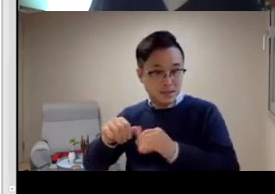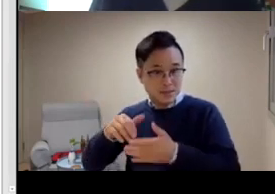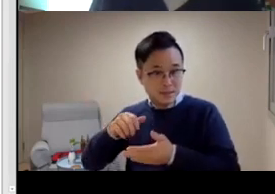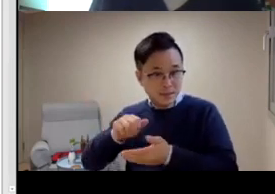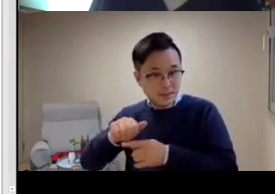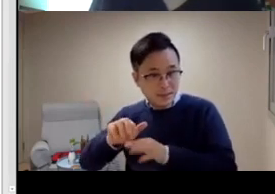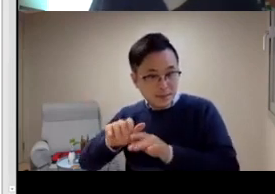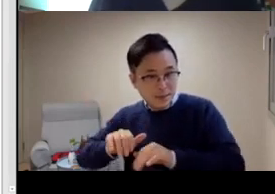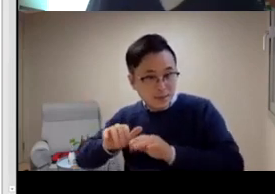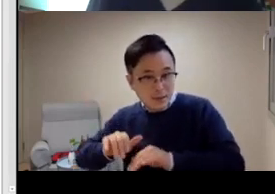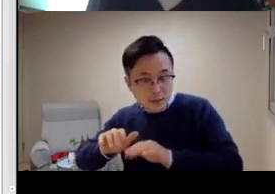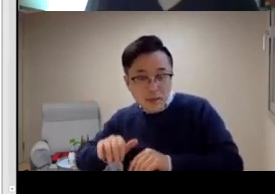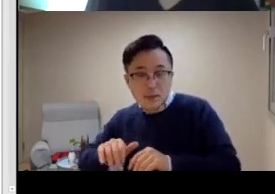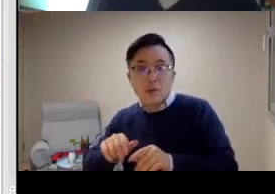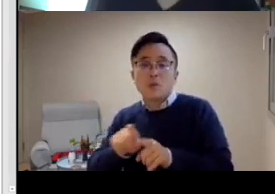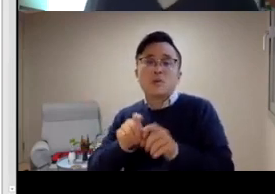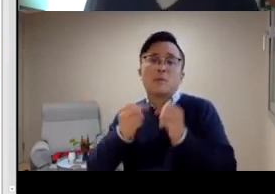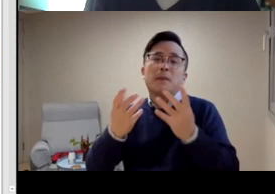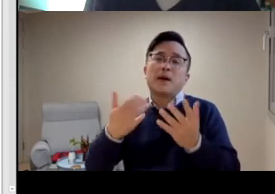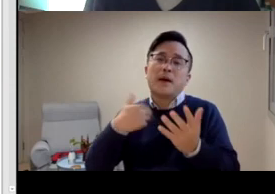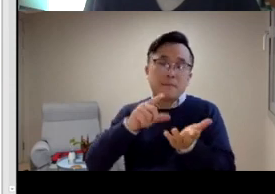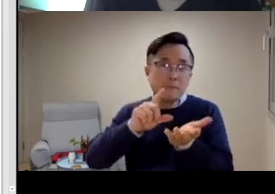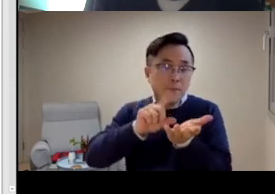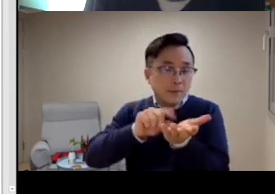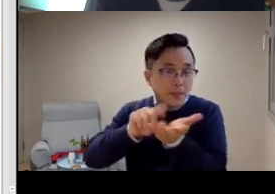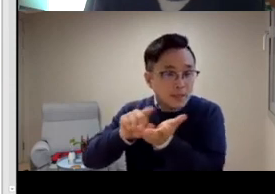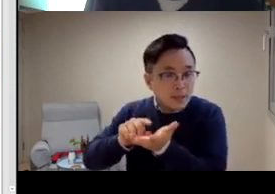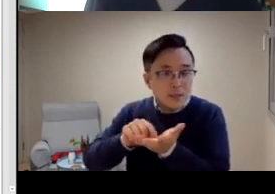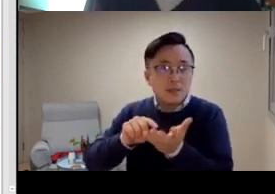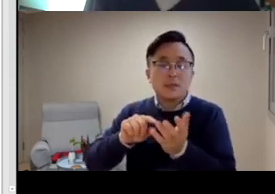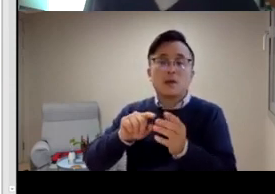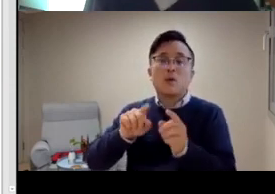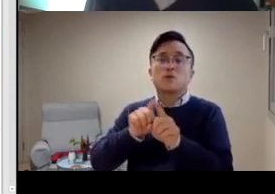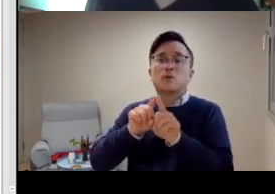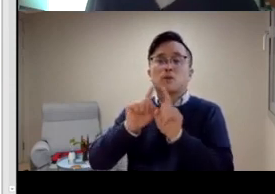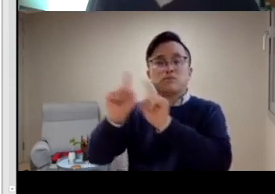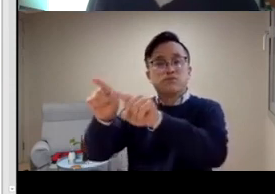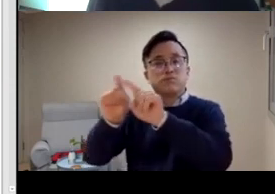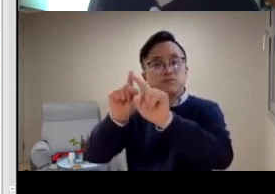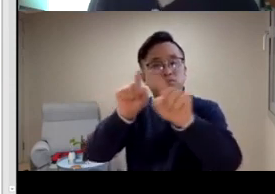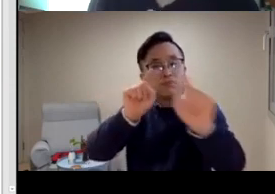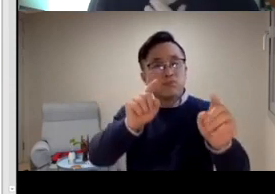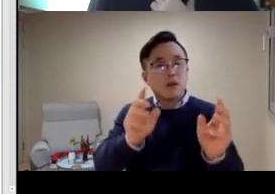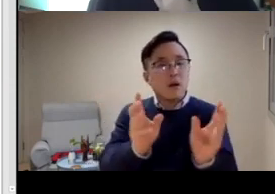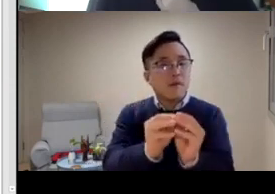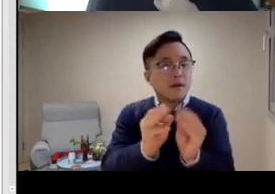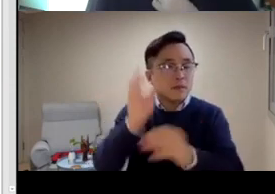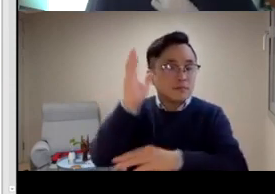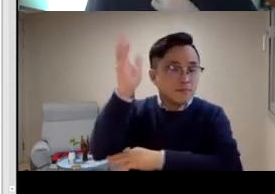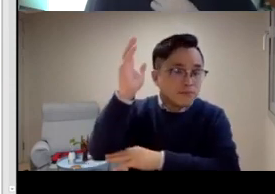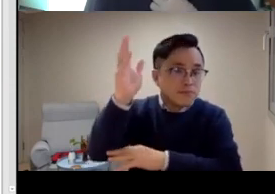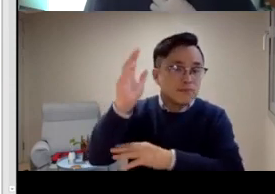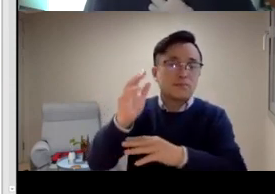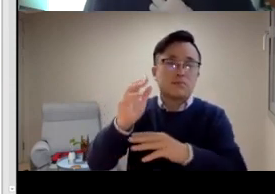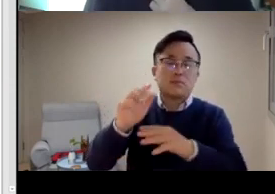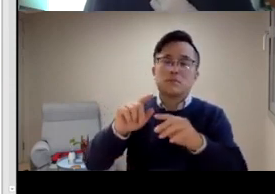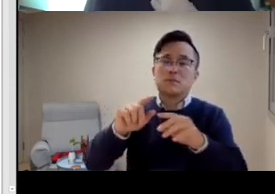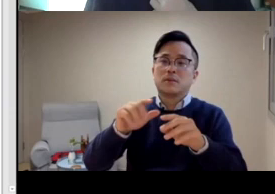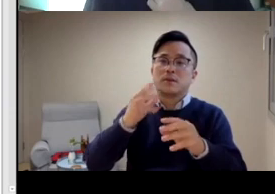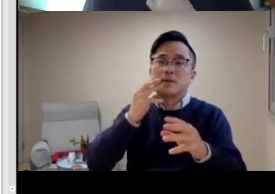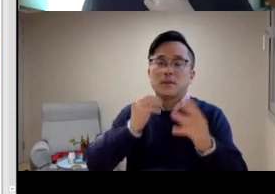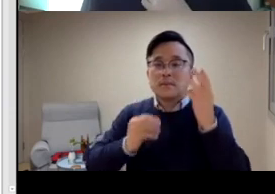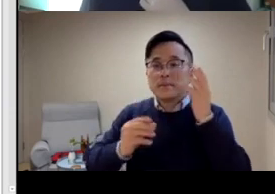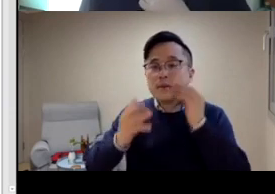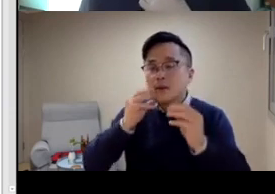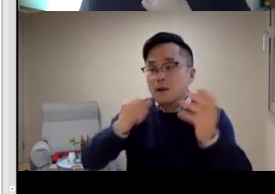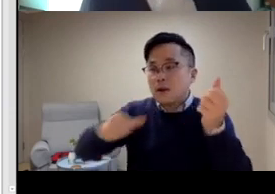And then, then I went, I started my PhD in 2014. And in the meantime, I worked on, I did publications,